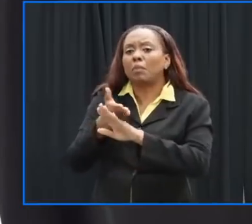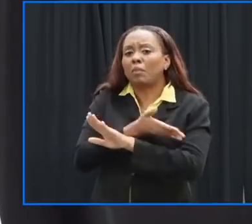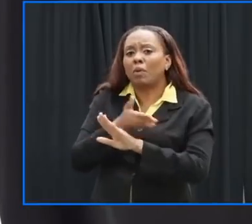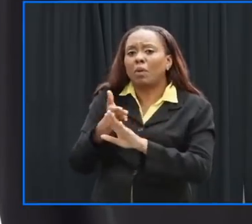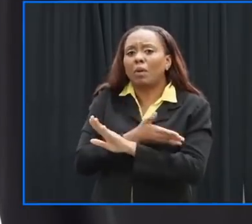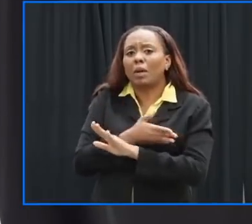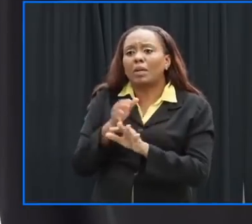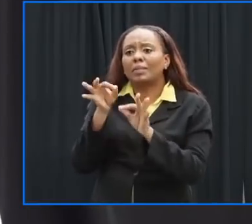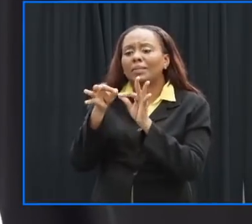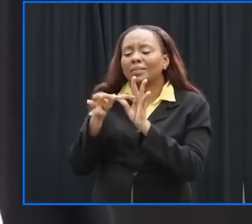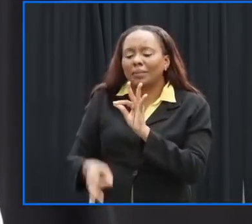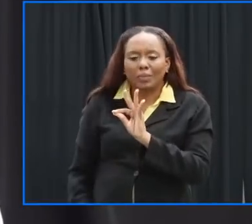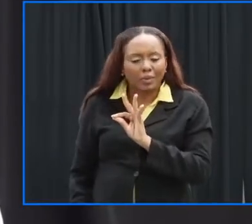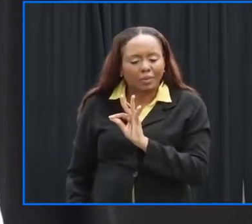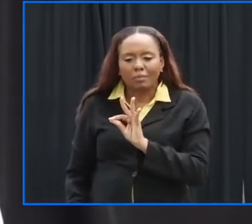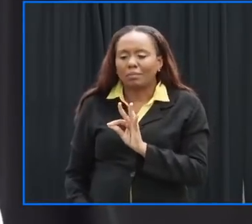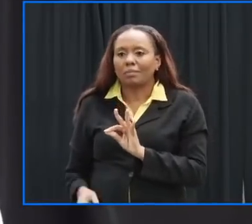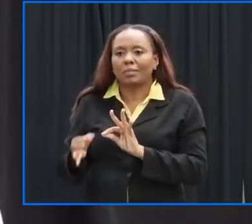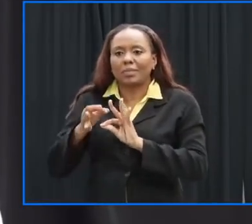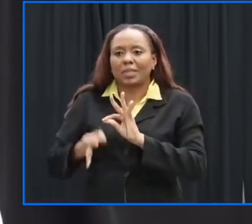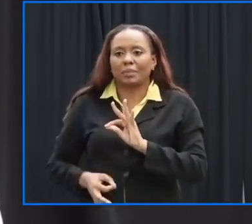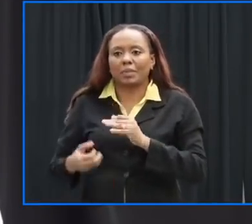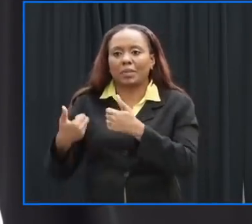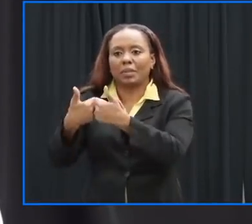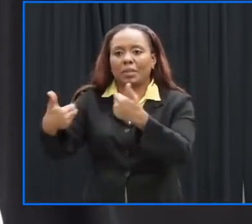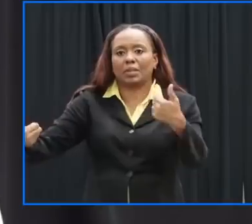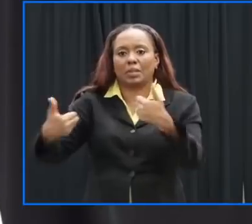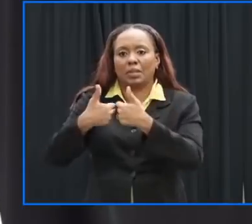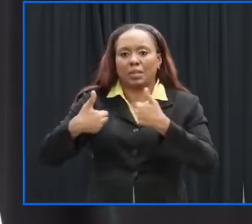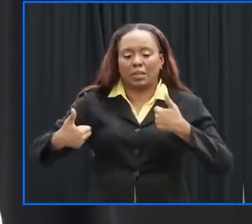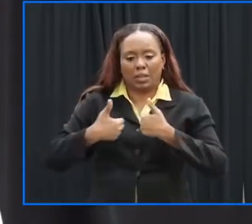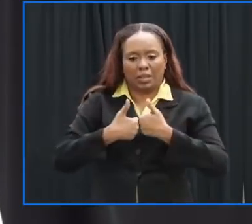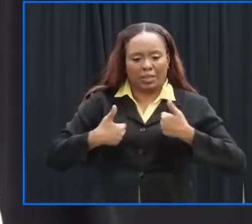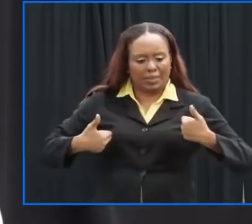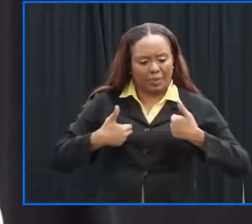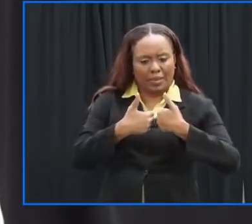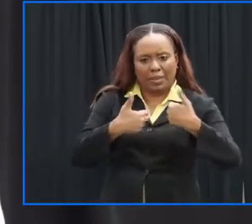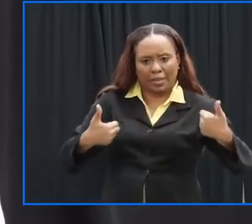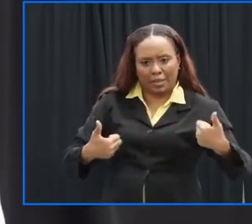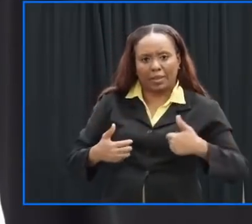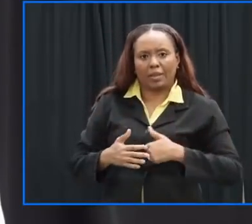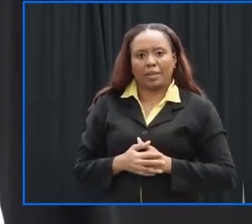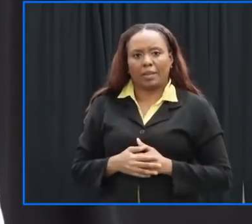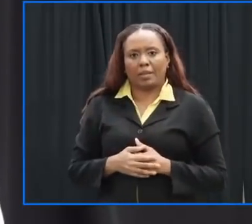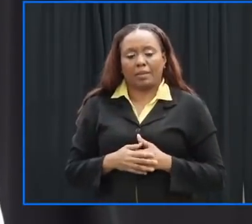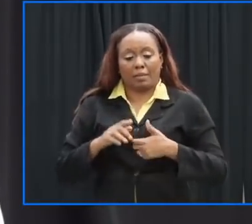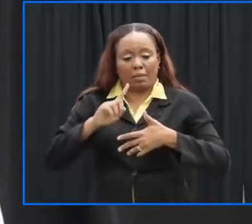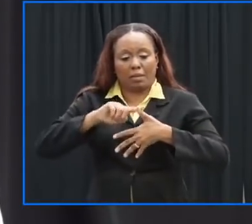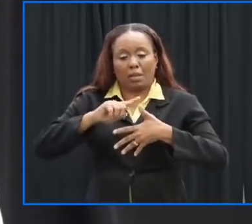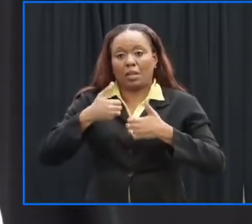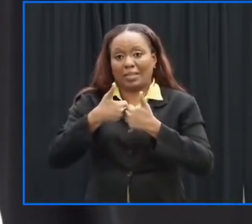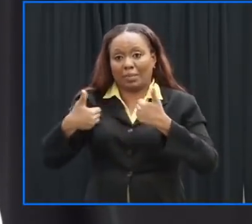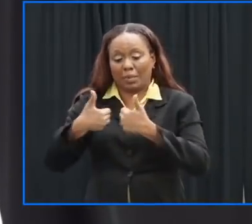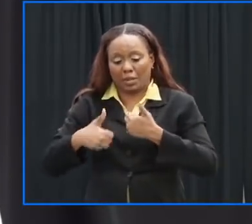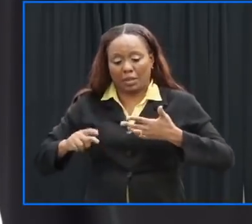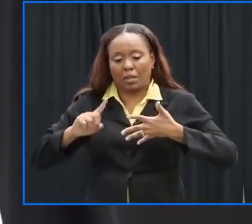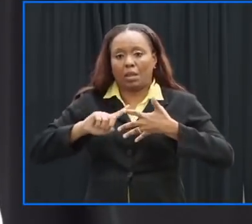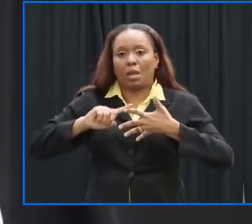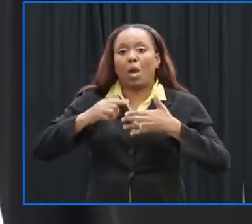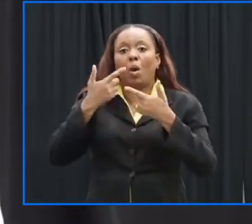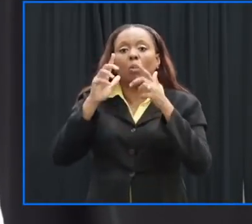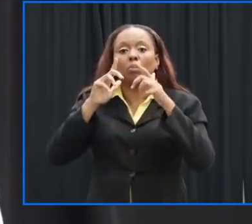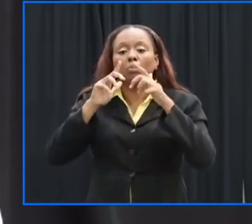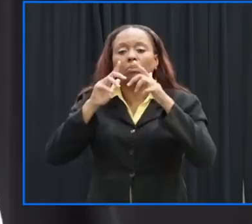the simple methods of social distancing or physical distancing wearing a mask and hand